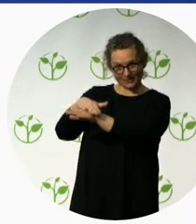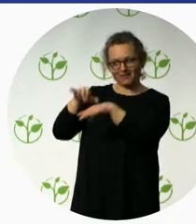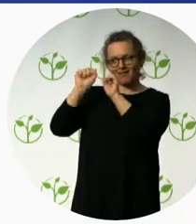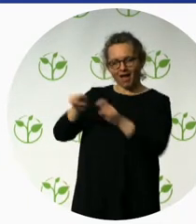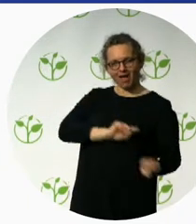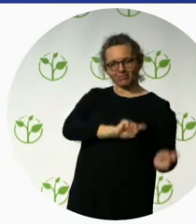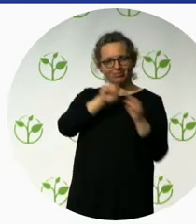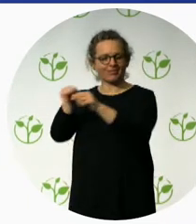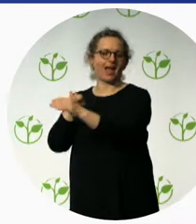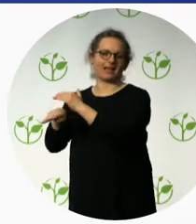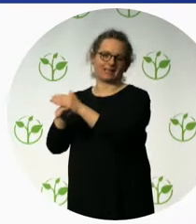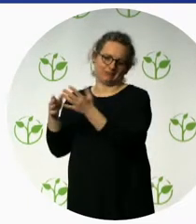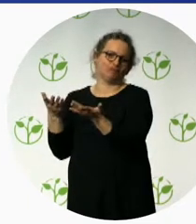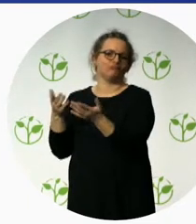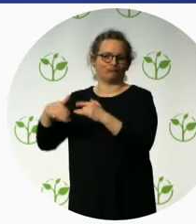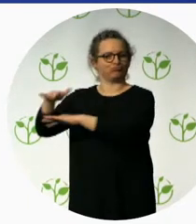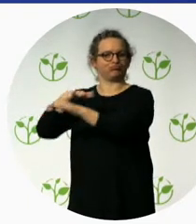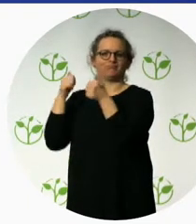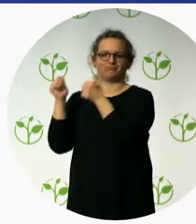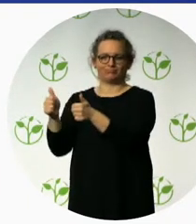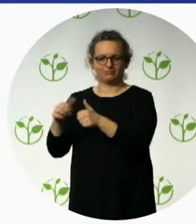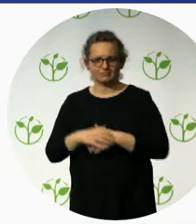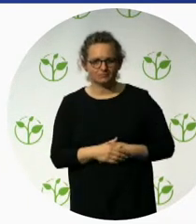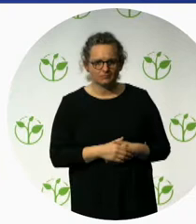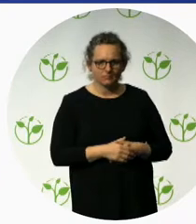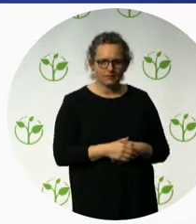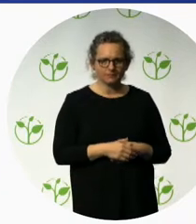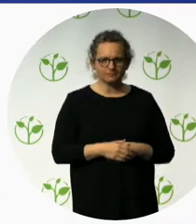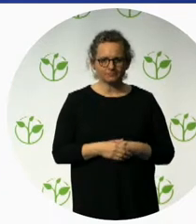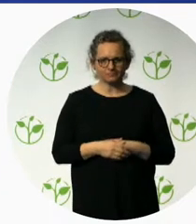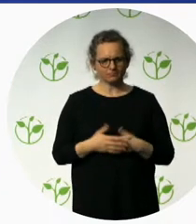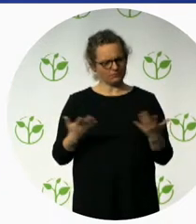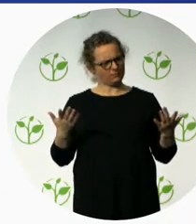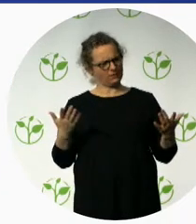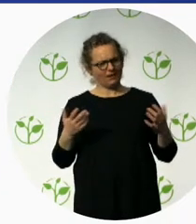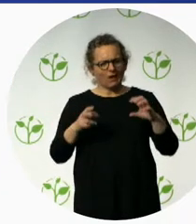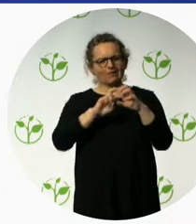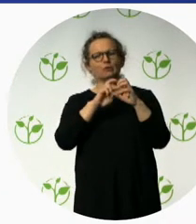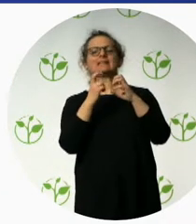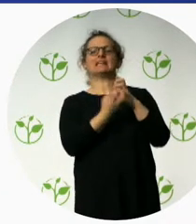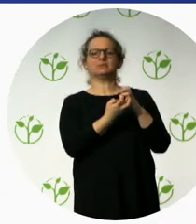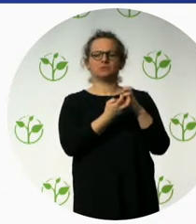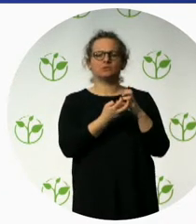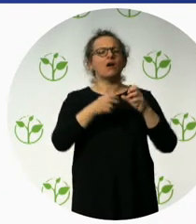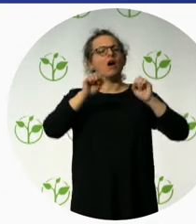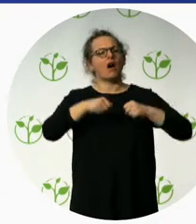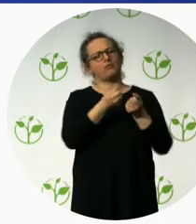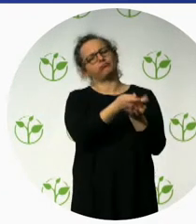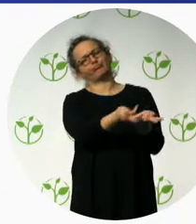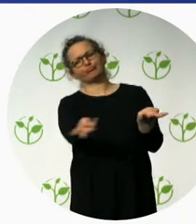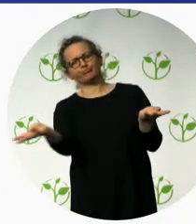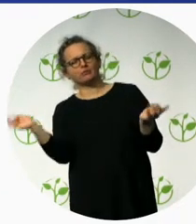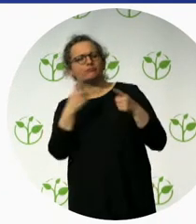providers. And we have been able to design